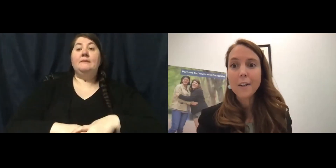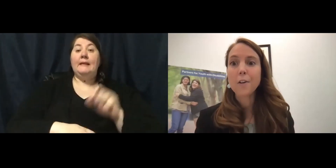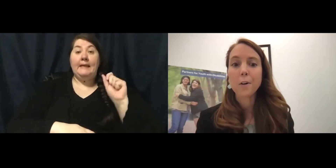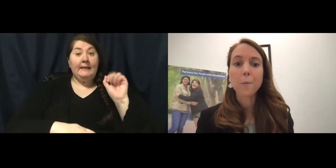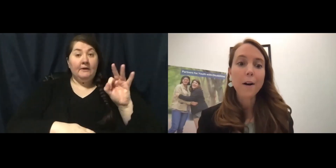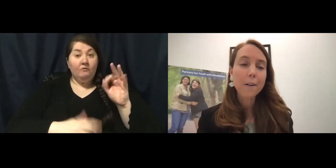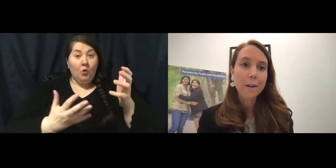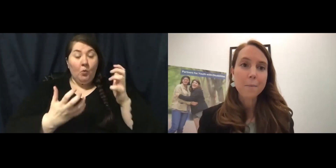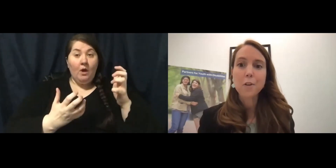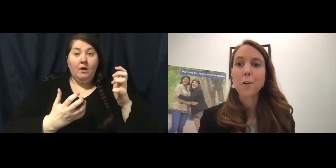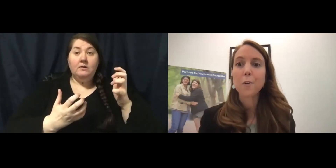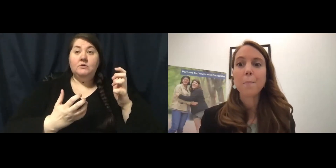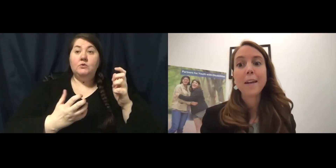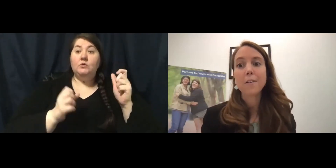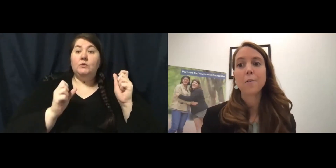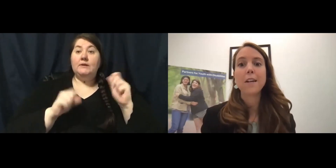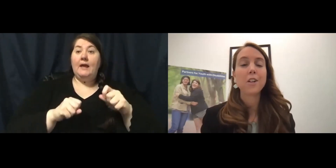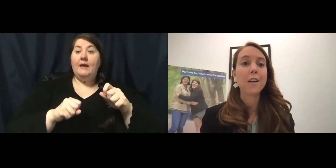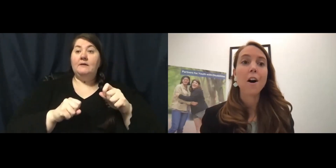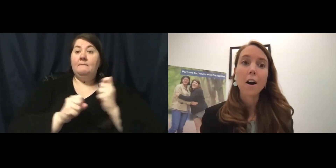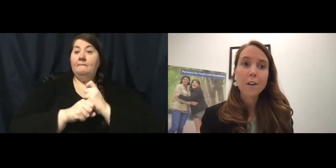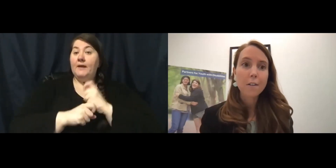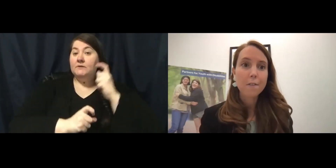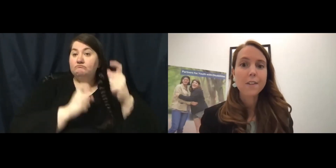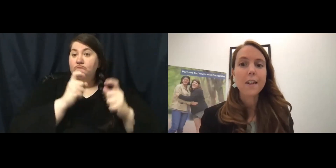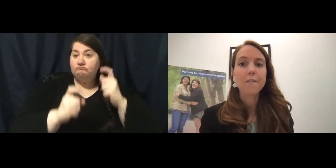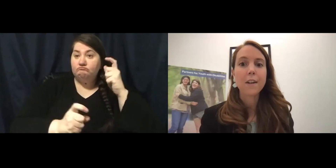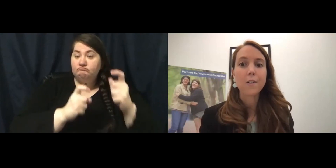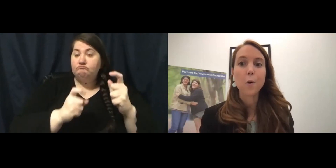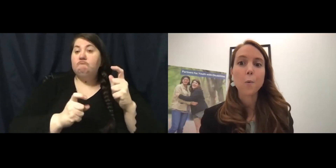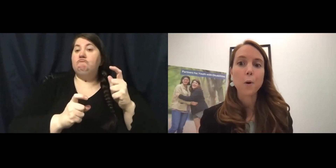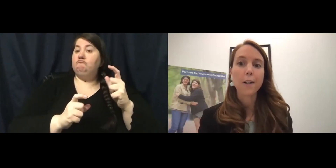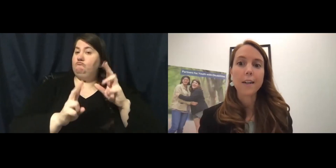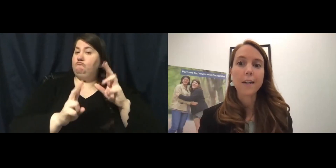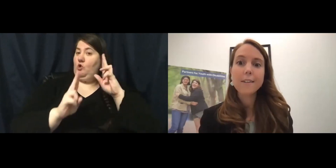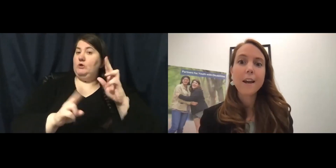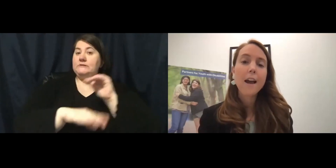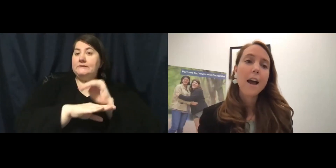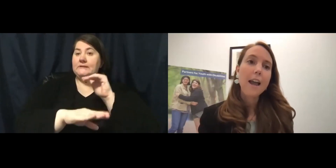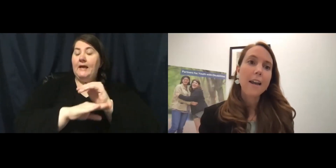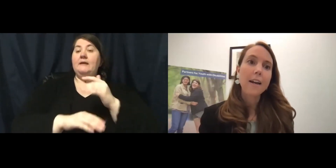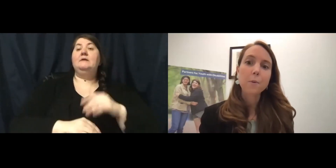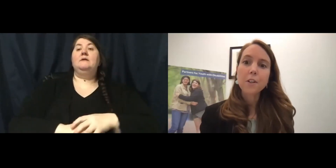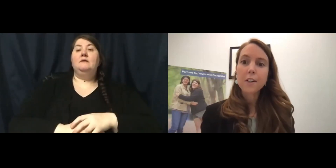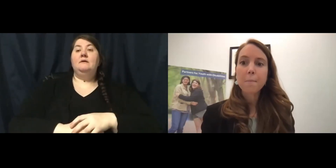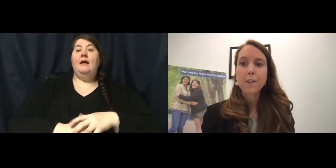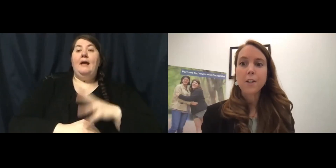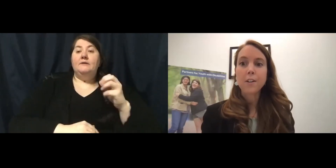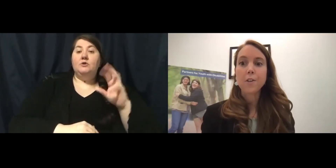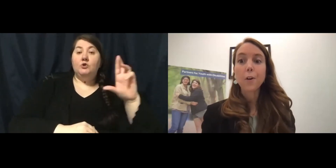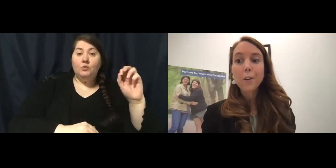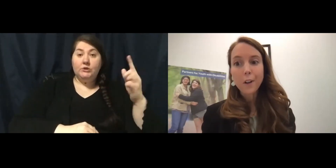like, you're welcome to make a donation in honor of this evening's awardees. And as Regina